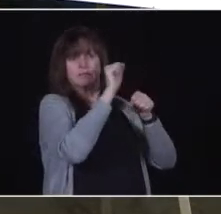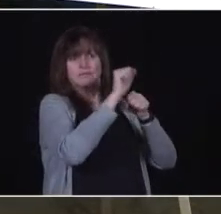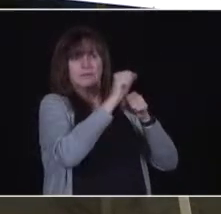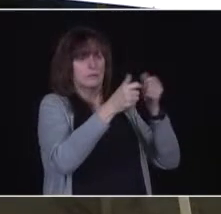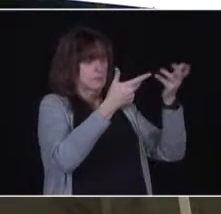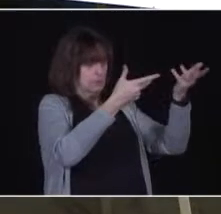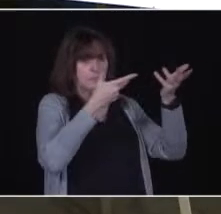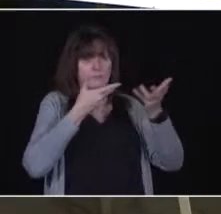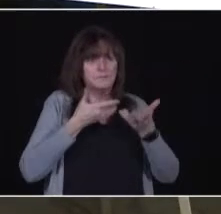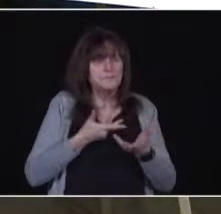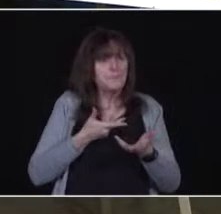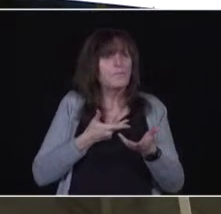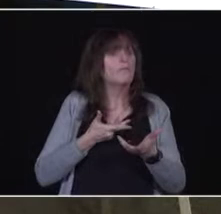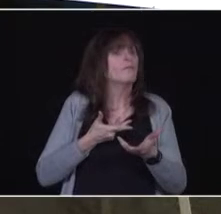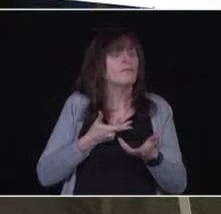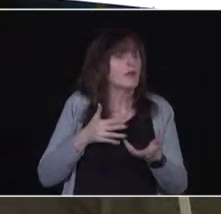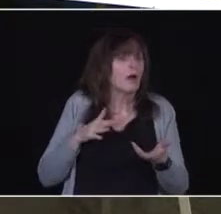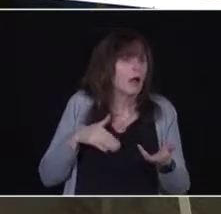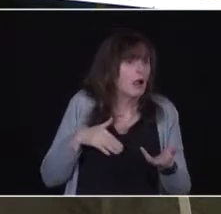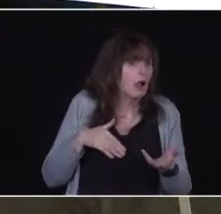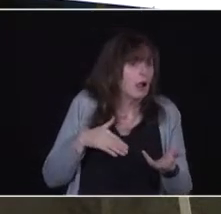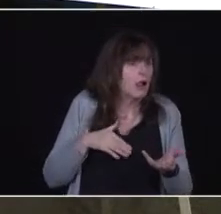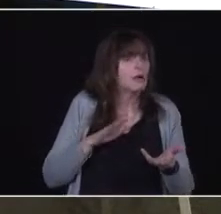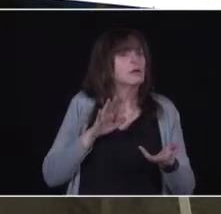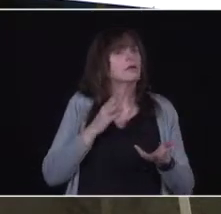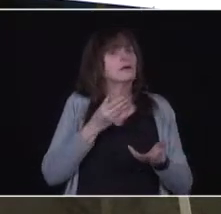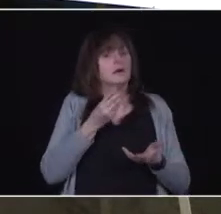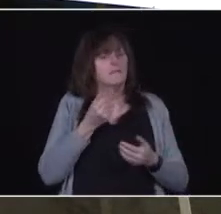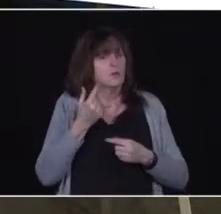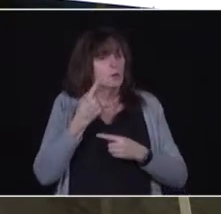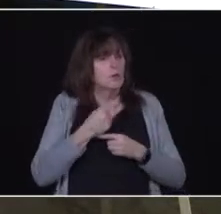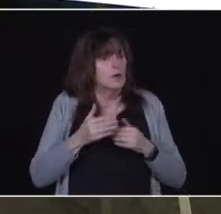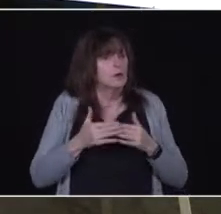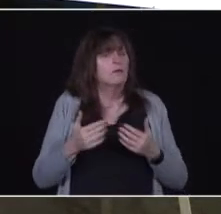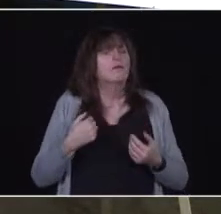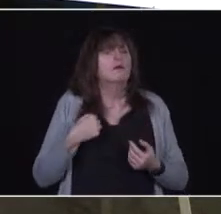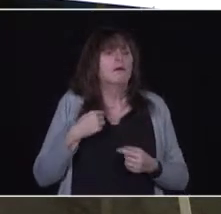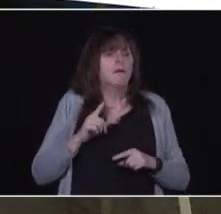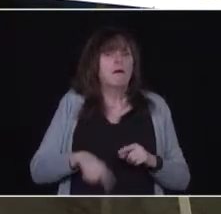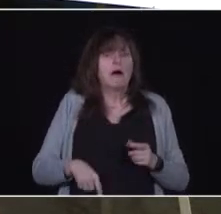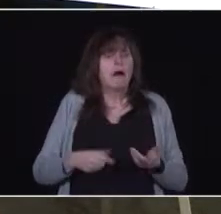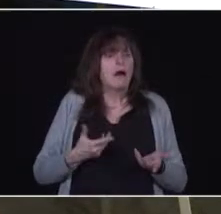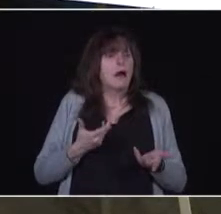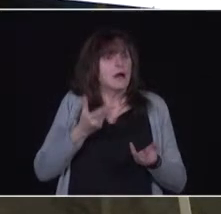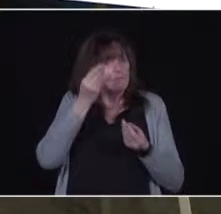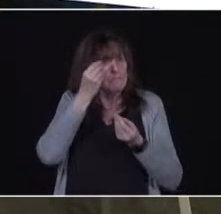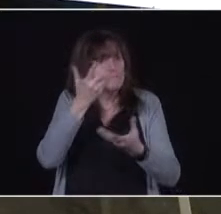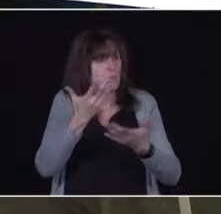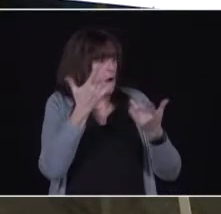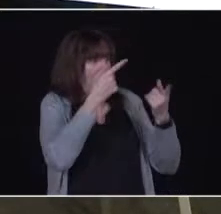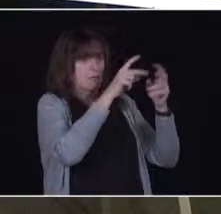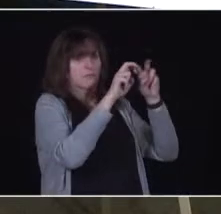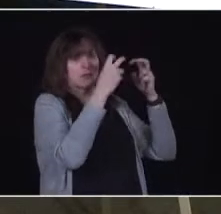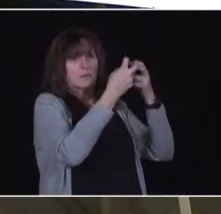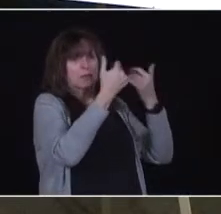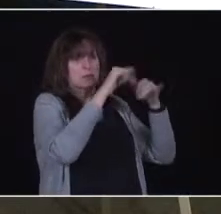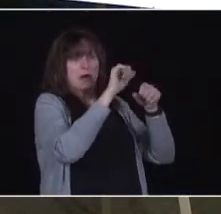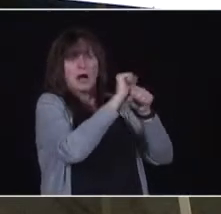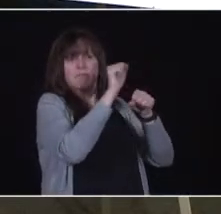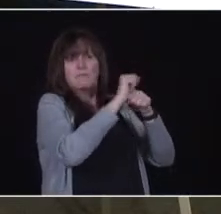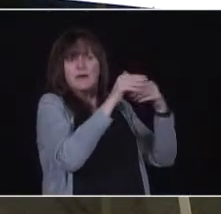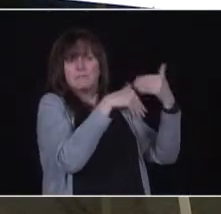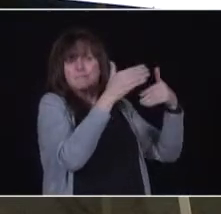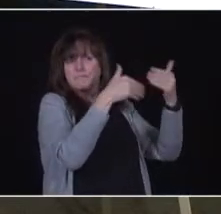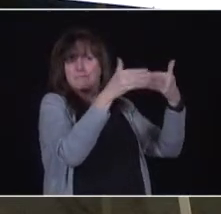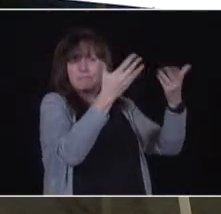so in the next days we would be able to articulate that. I don't want to do it now because that would be preempting the prerogative of cabinet and the